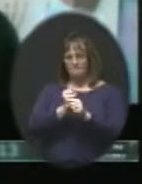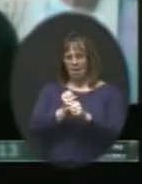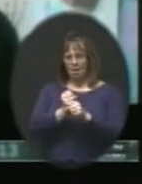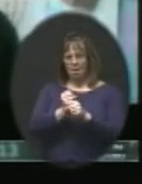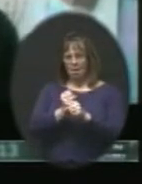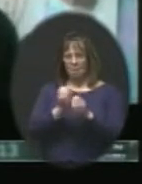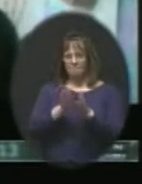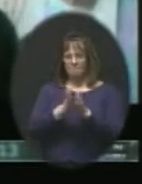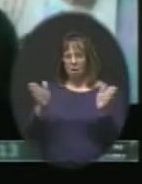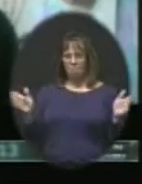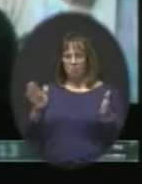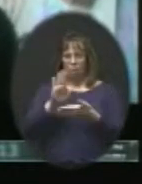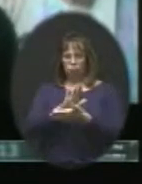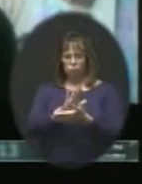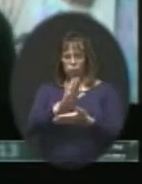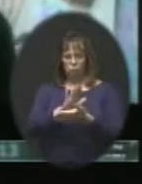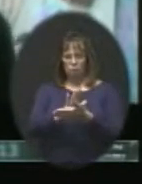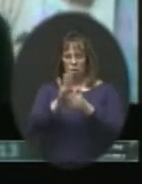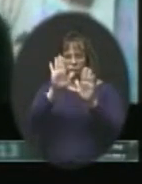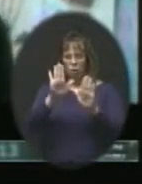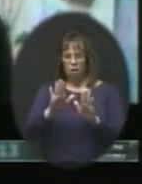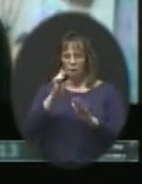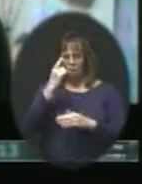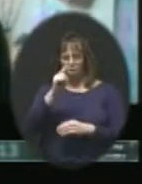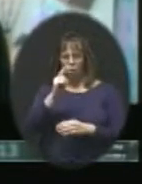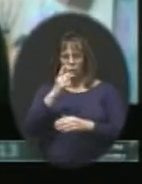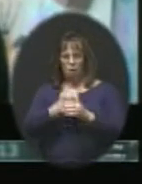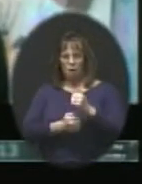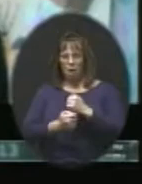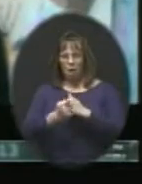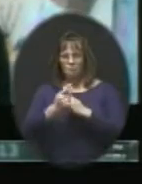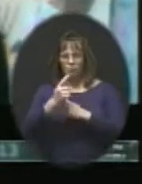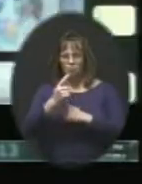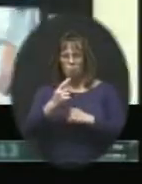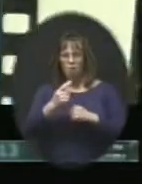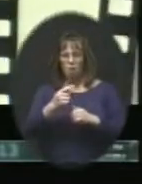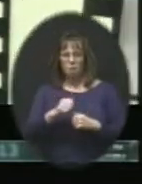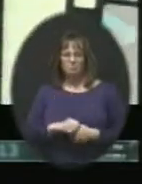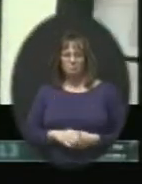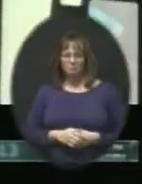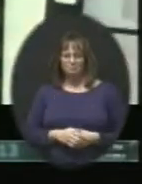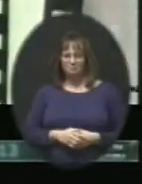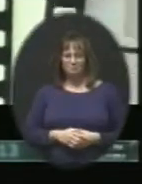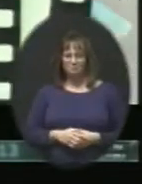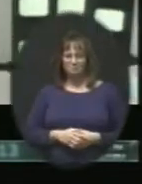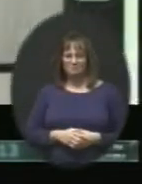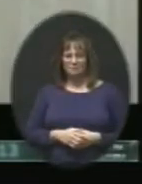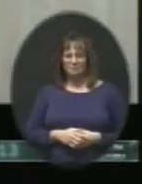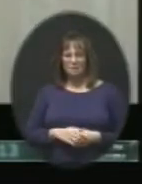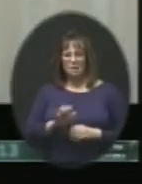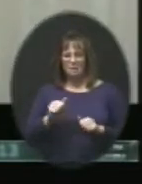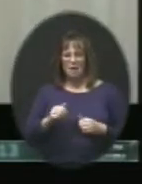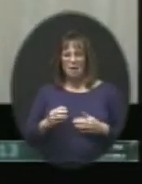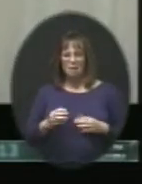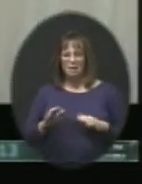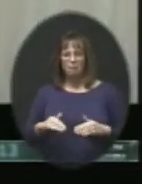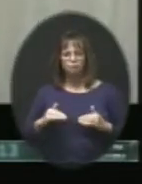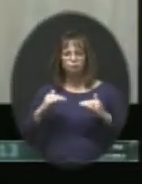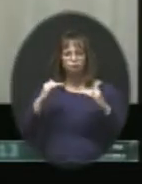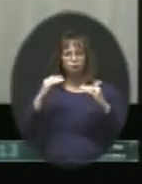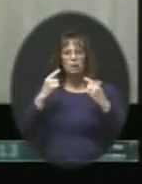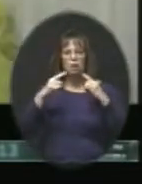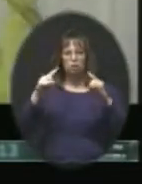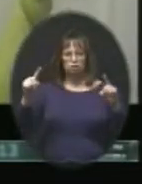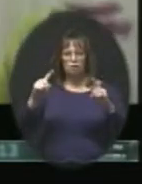public schools great for every child. So they can grow and achieve in the